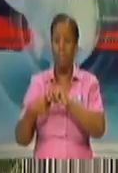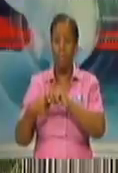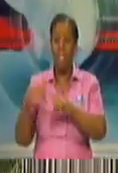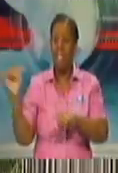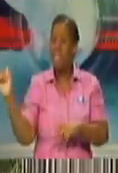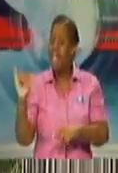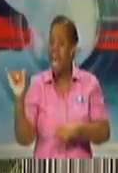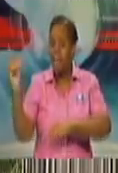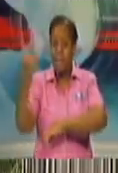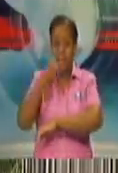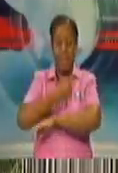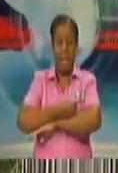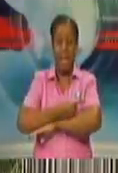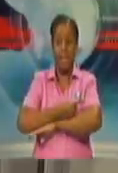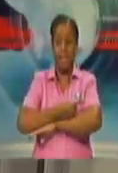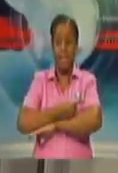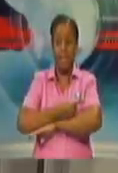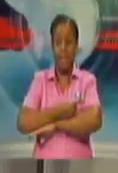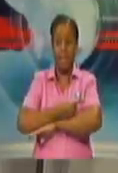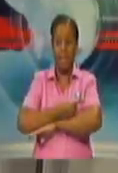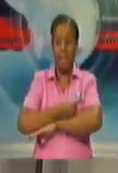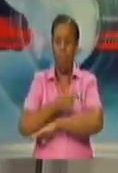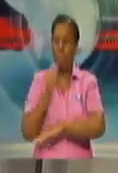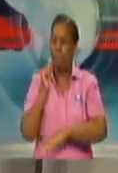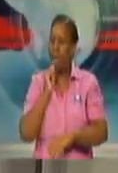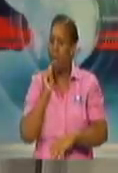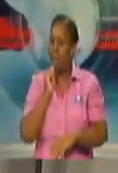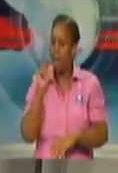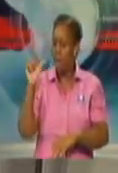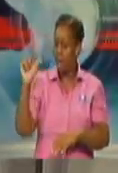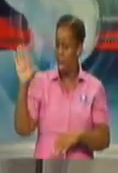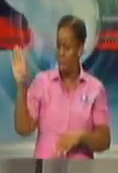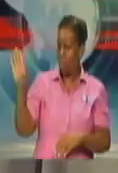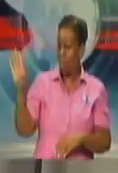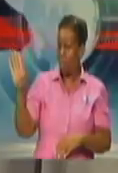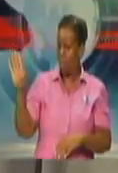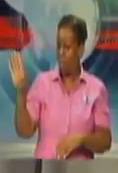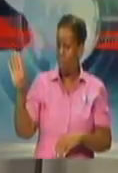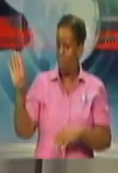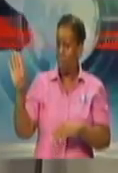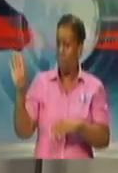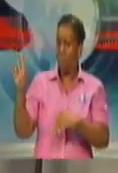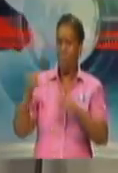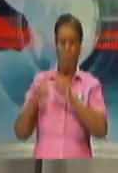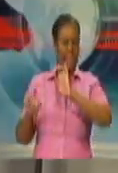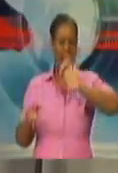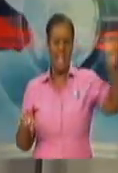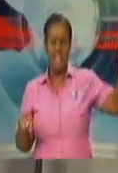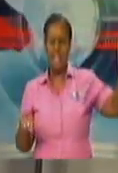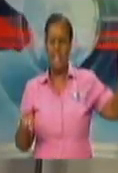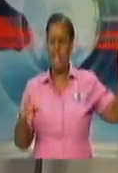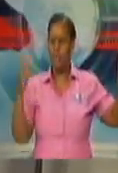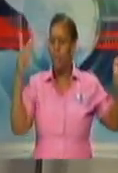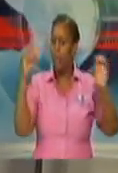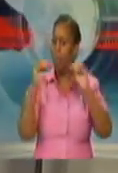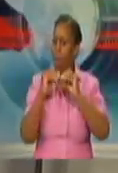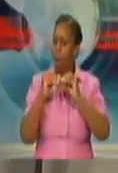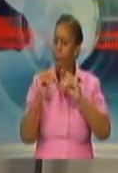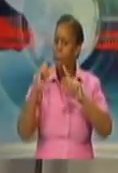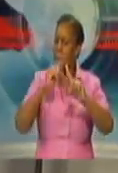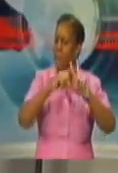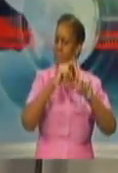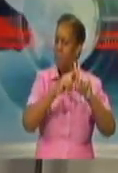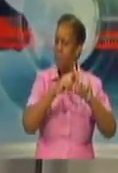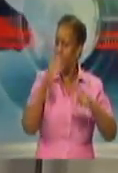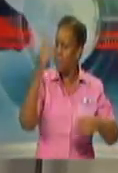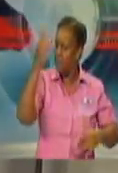private lab in the east, stating that there were three other positive patients. It